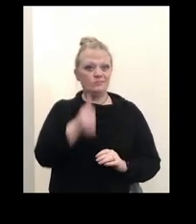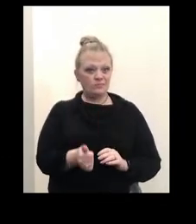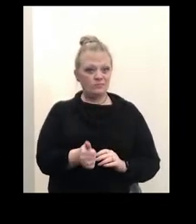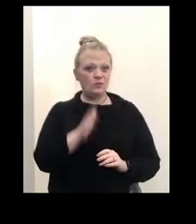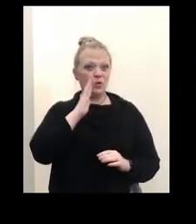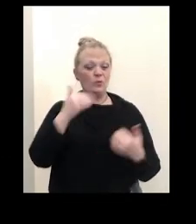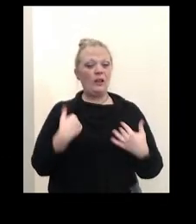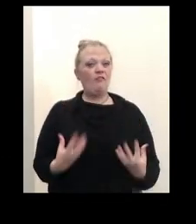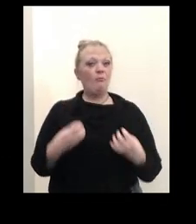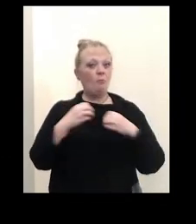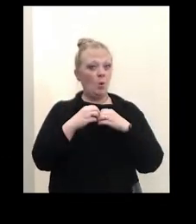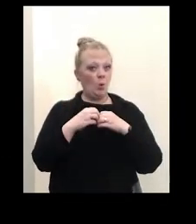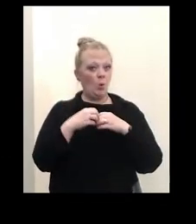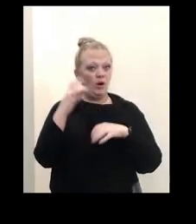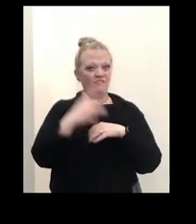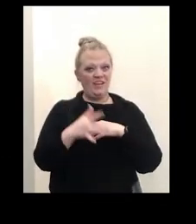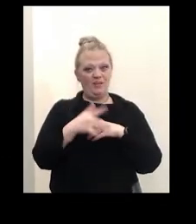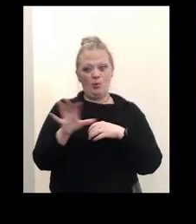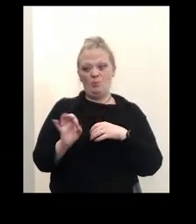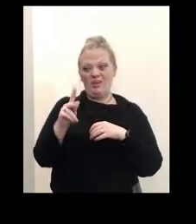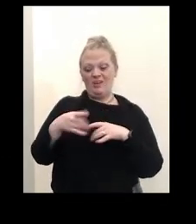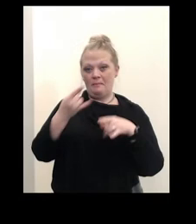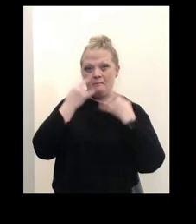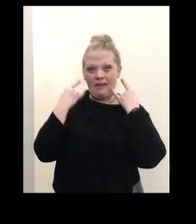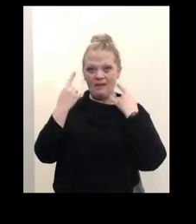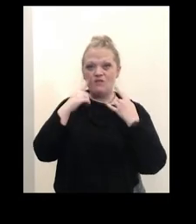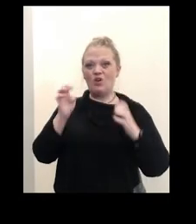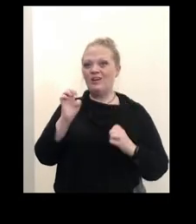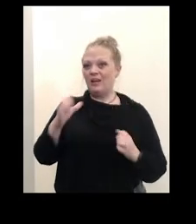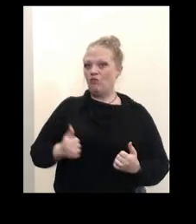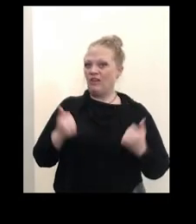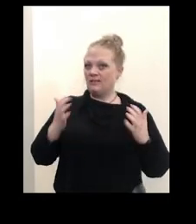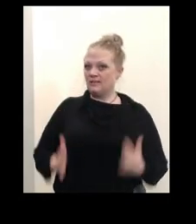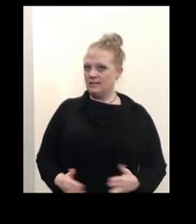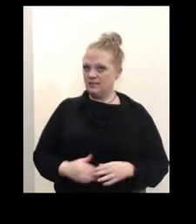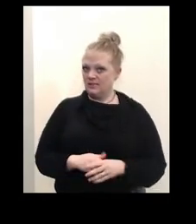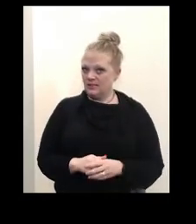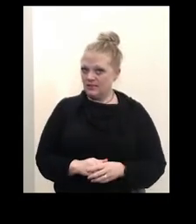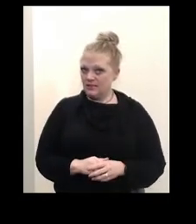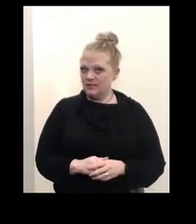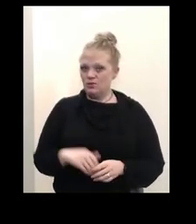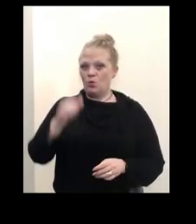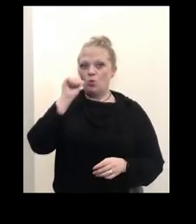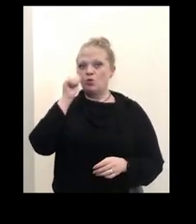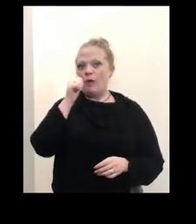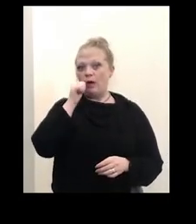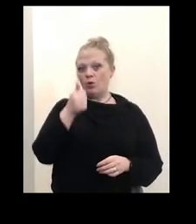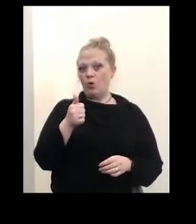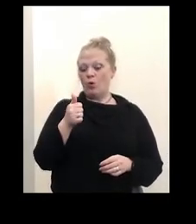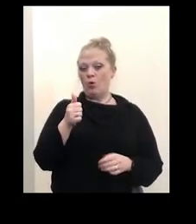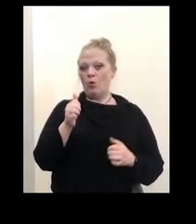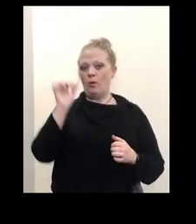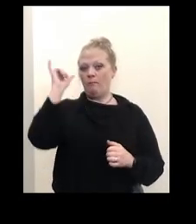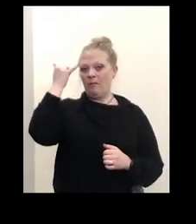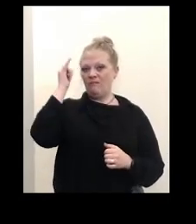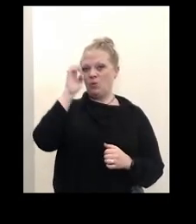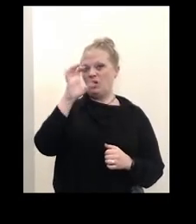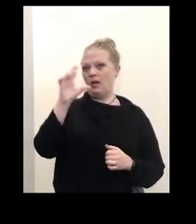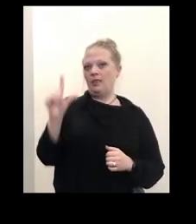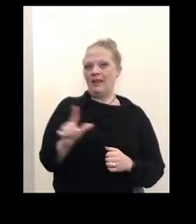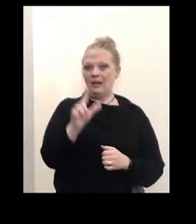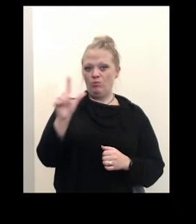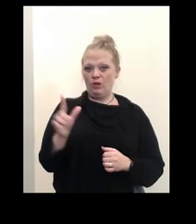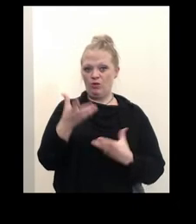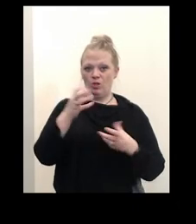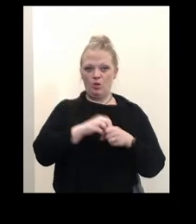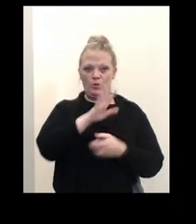that are available to pick up masks for Erie County residents. We are going to tomorrow with the Buffalo and Erie County libraries, including the